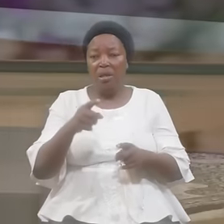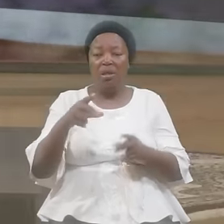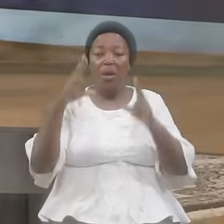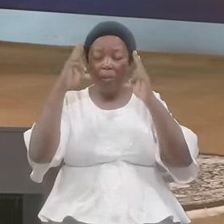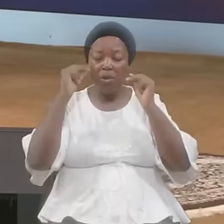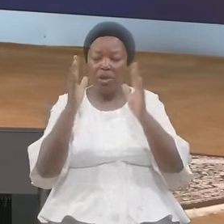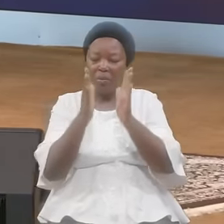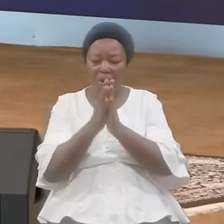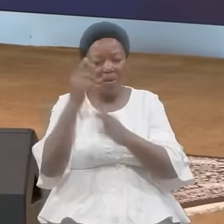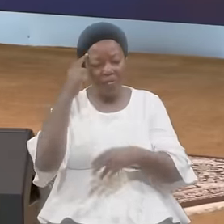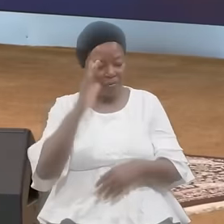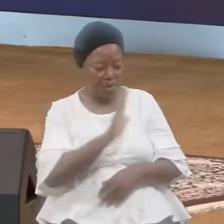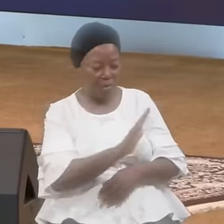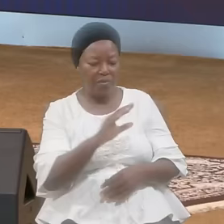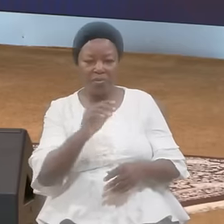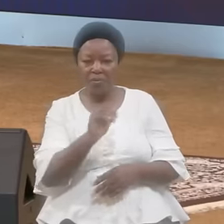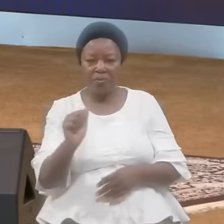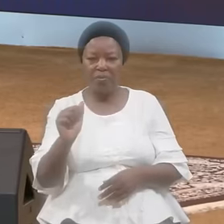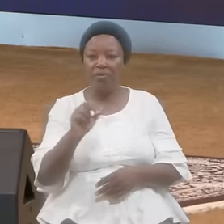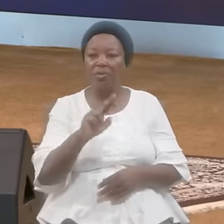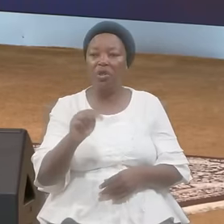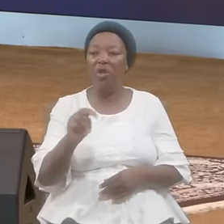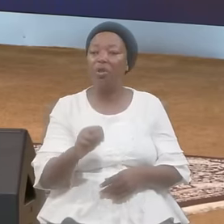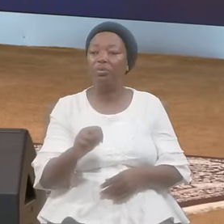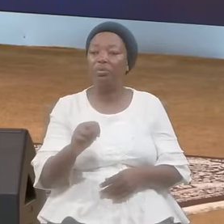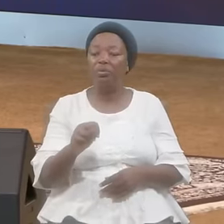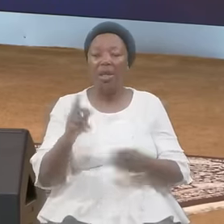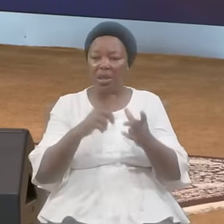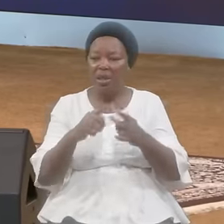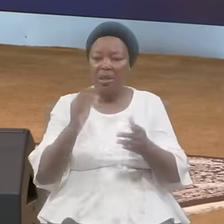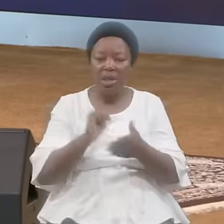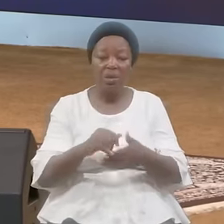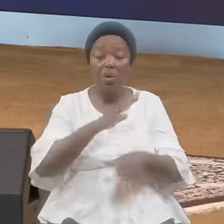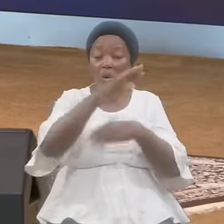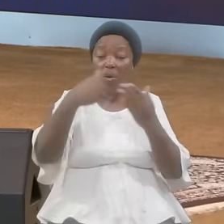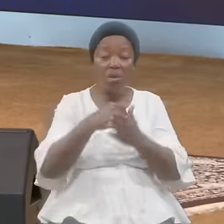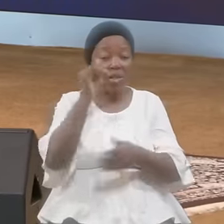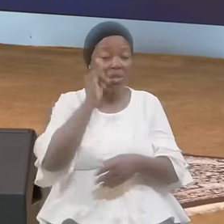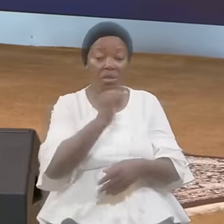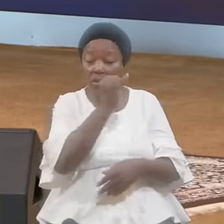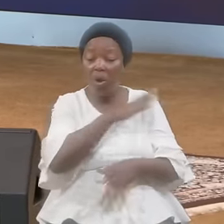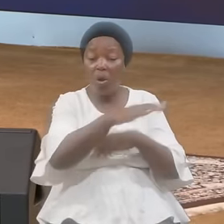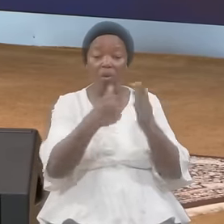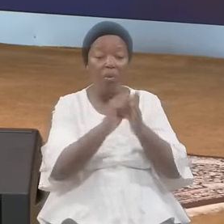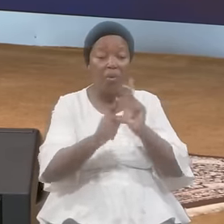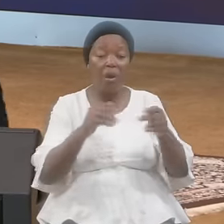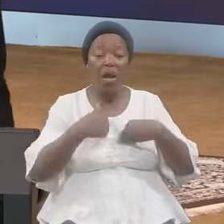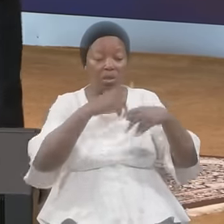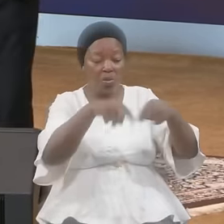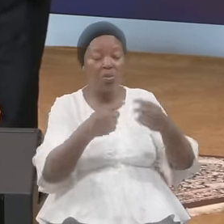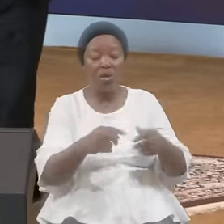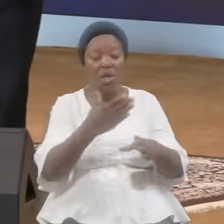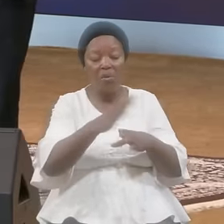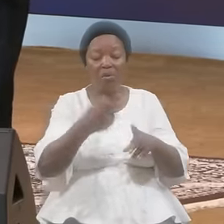Him And Now He Saw That All Of Israel All Their Tribes They Have Gone Away From The Lord And The